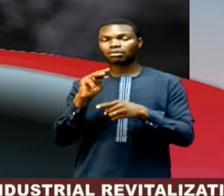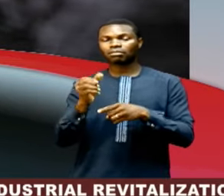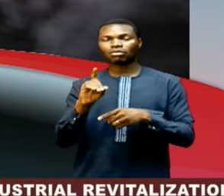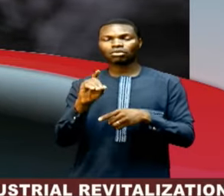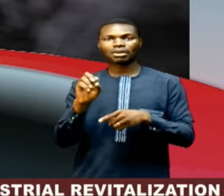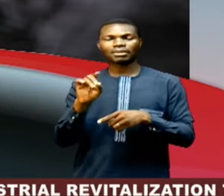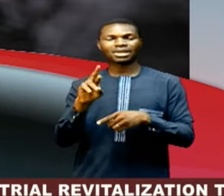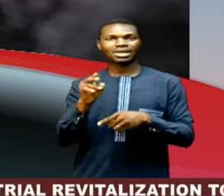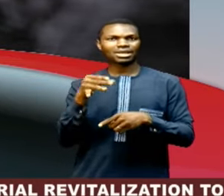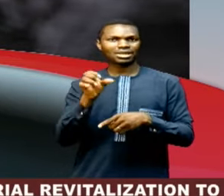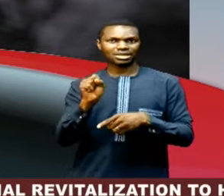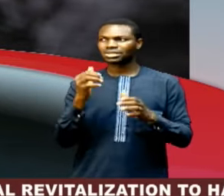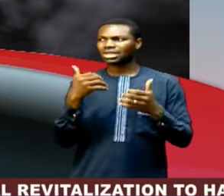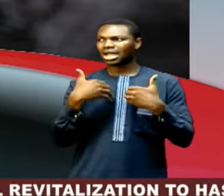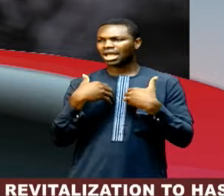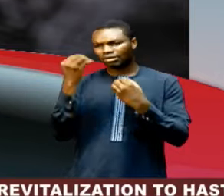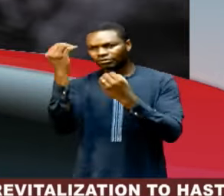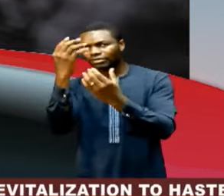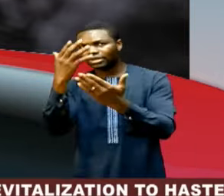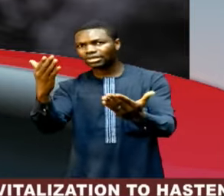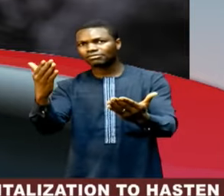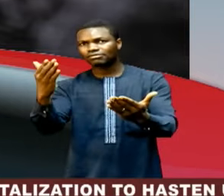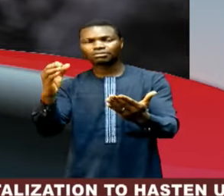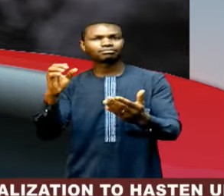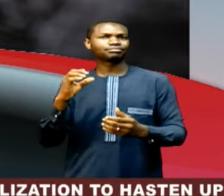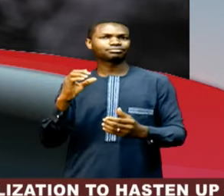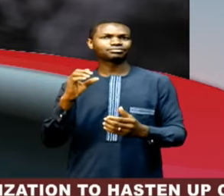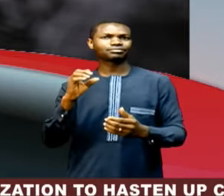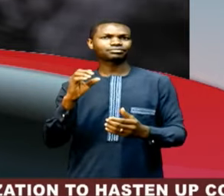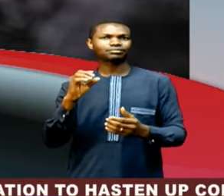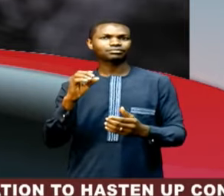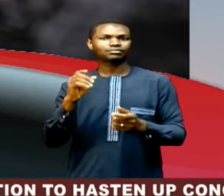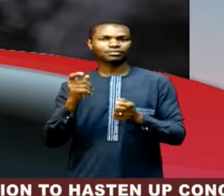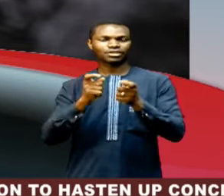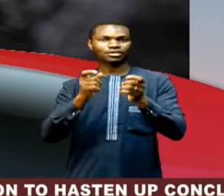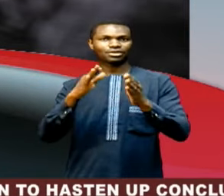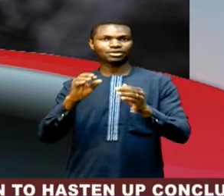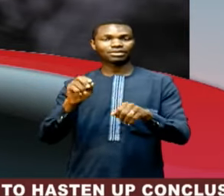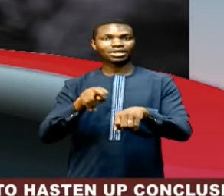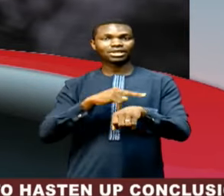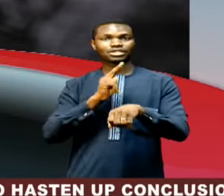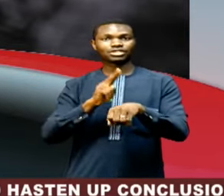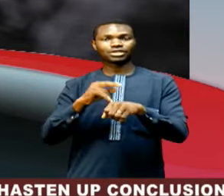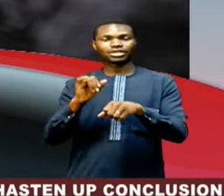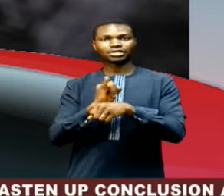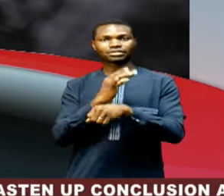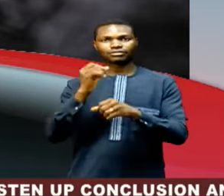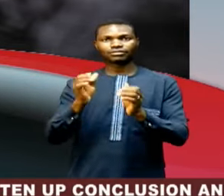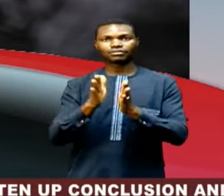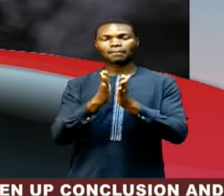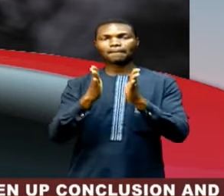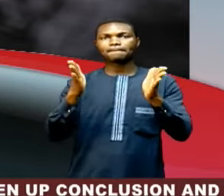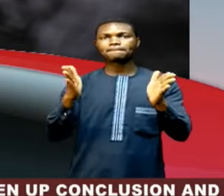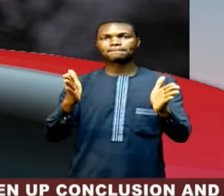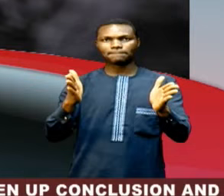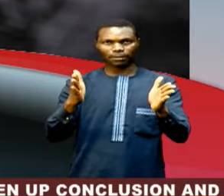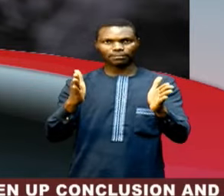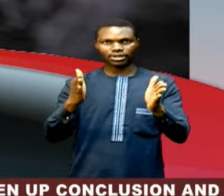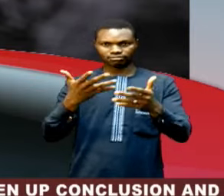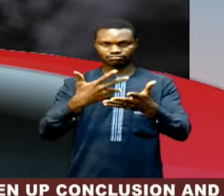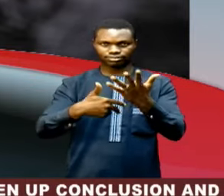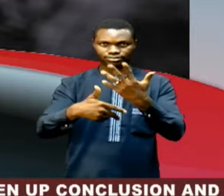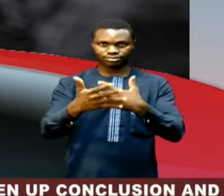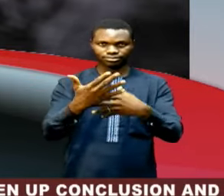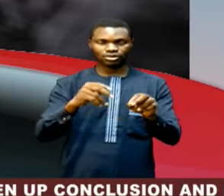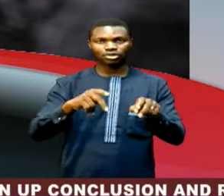Malagi, has charged the Governing Council of the Nigerian Institute of Public Relations to promote professionalism and